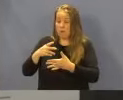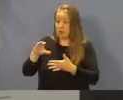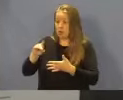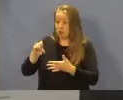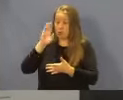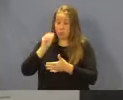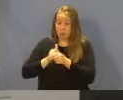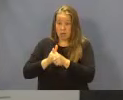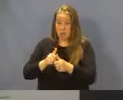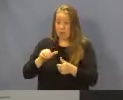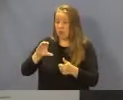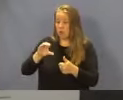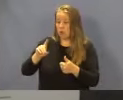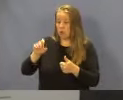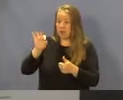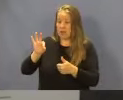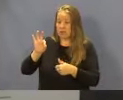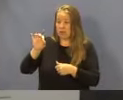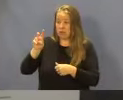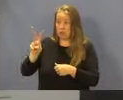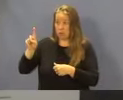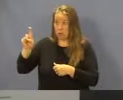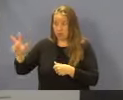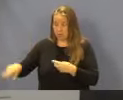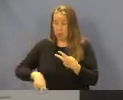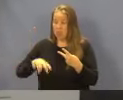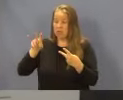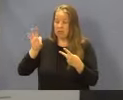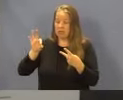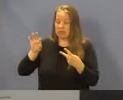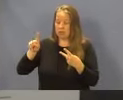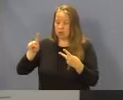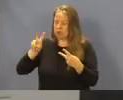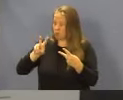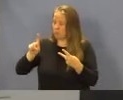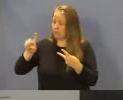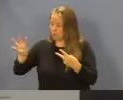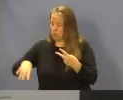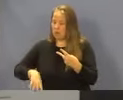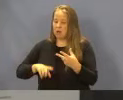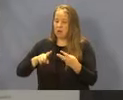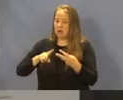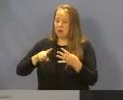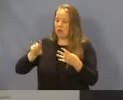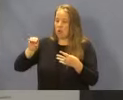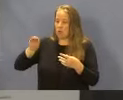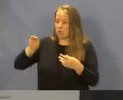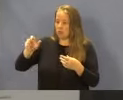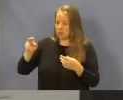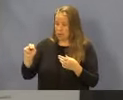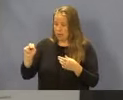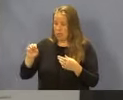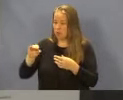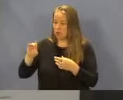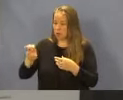be updated, code 99213, code 99214, and the obstetrics and gynecology codes